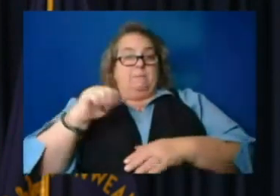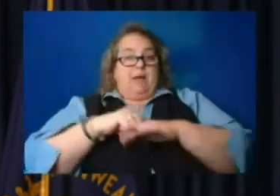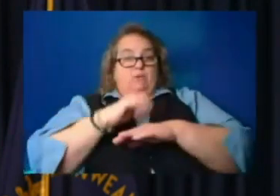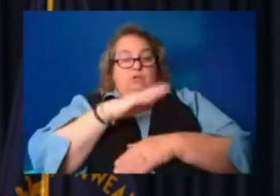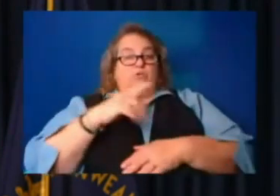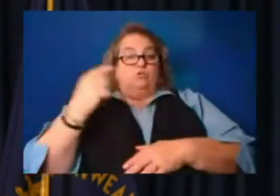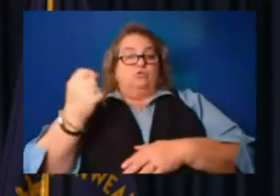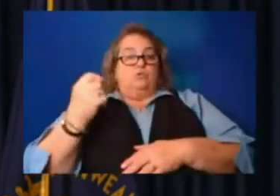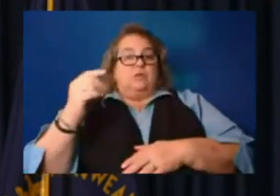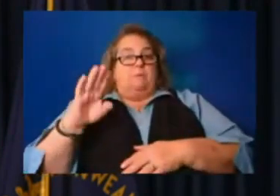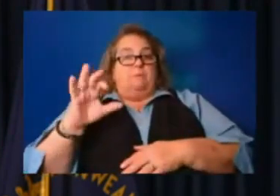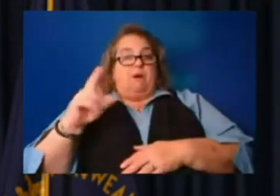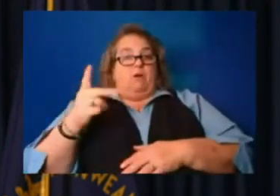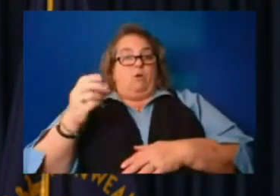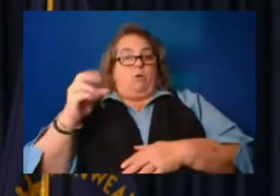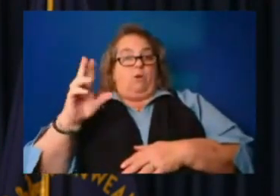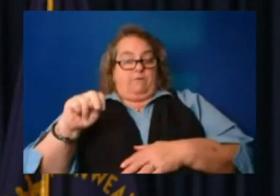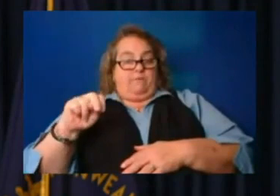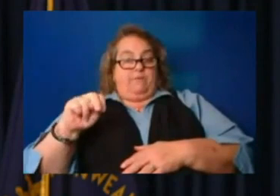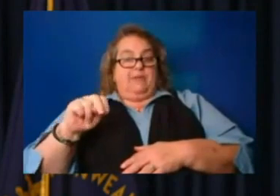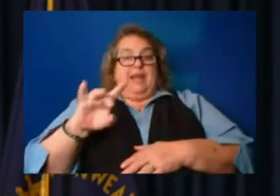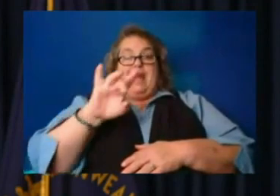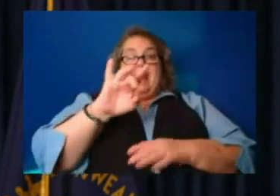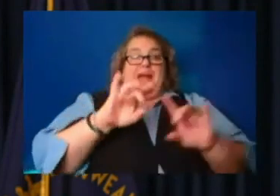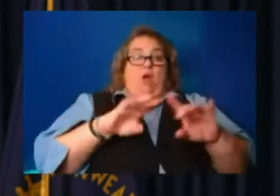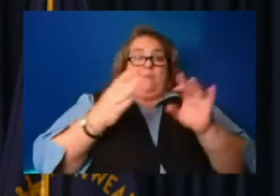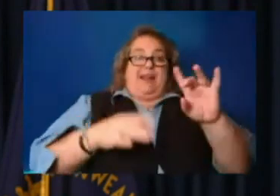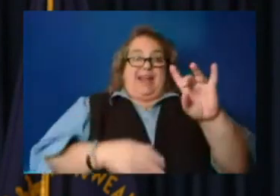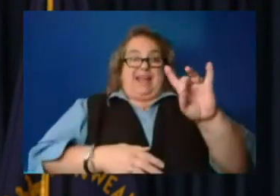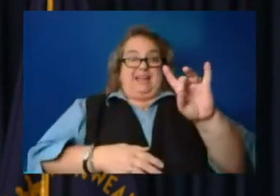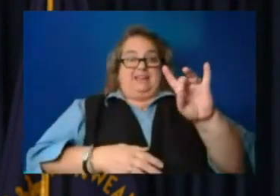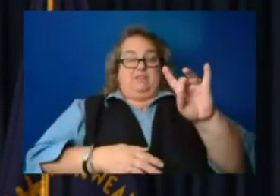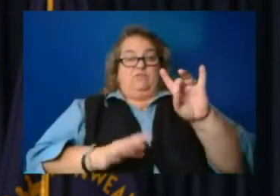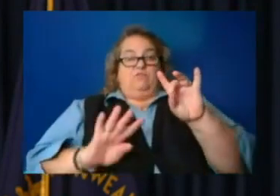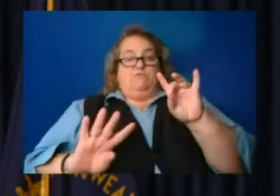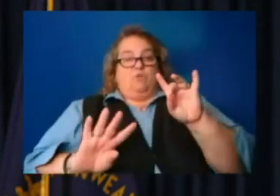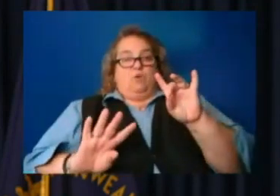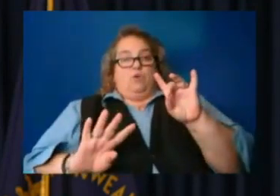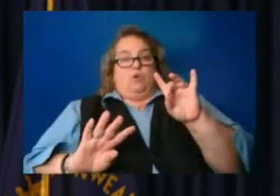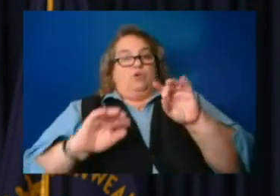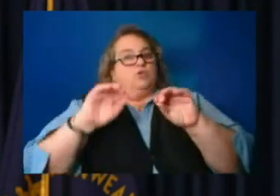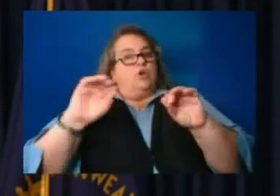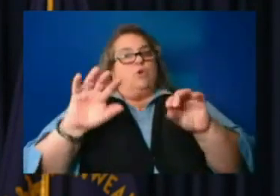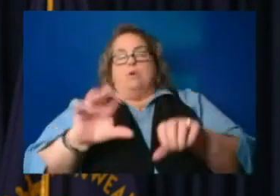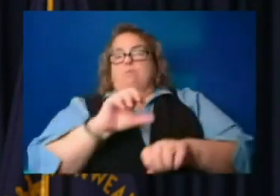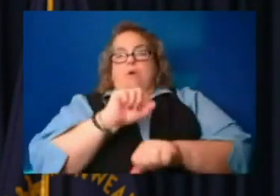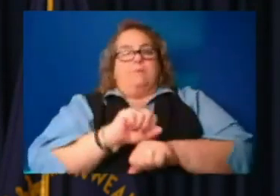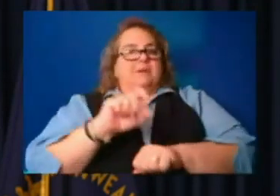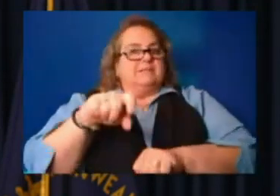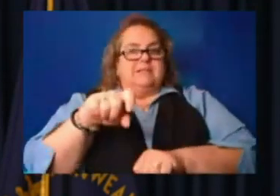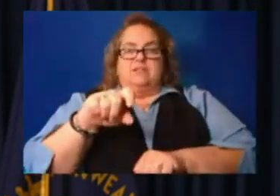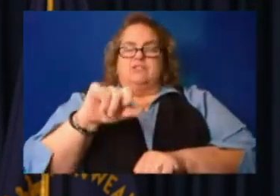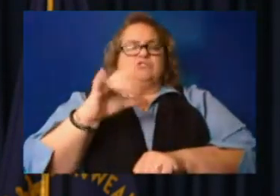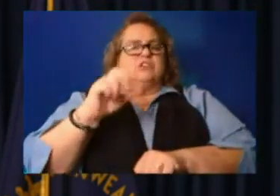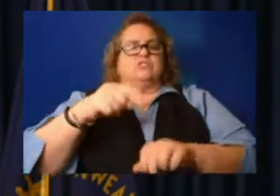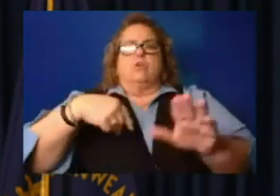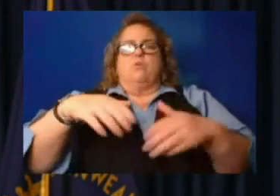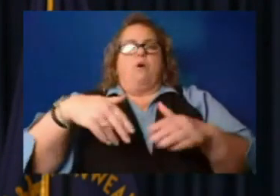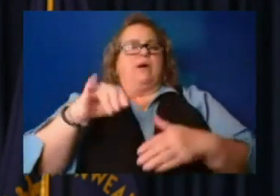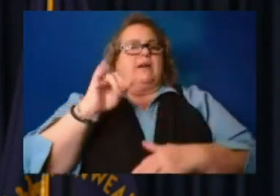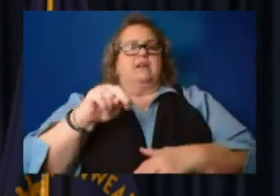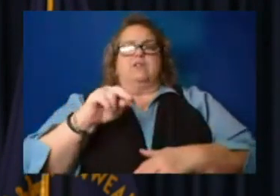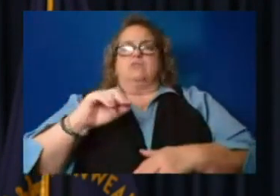open 8 a.m. To 4 p.m. No appointments are needed. Just walk in. There's no charge for any of these